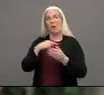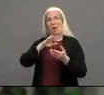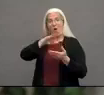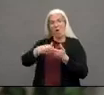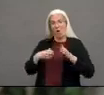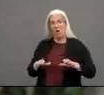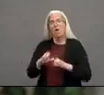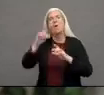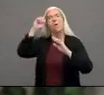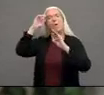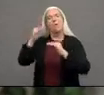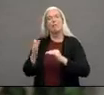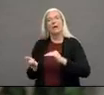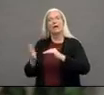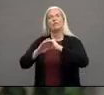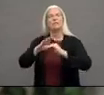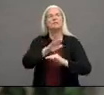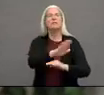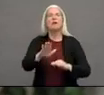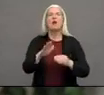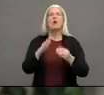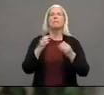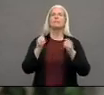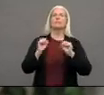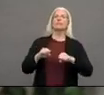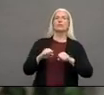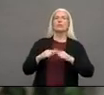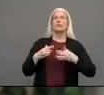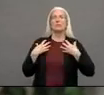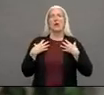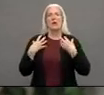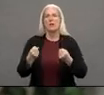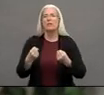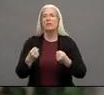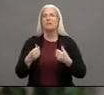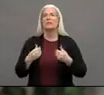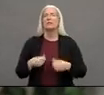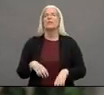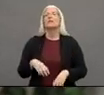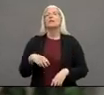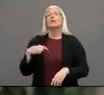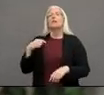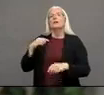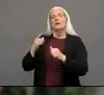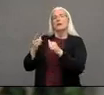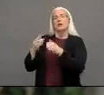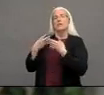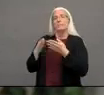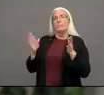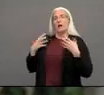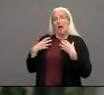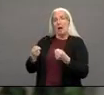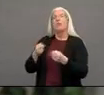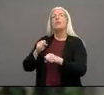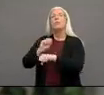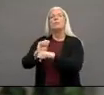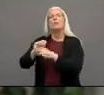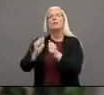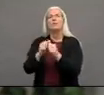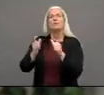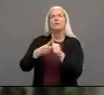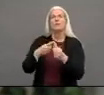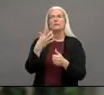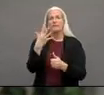so I work as a nurse with the first five home visiting program we have a team of nurses that